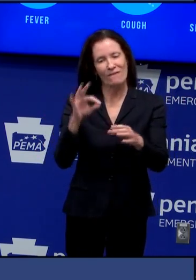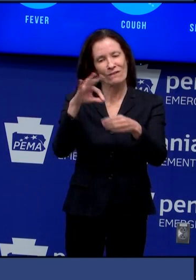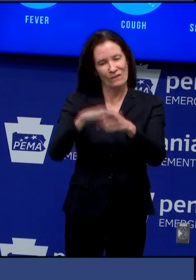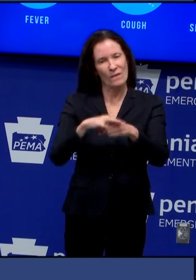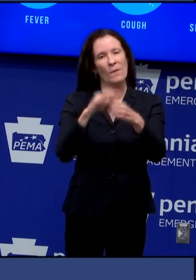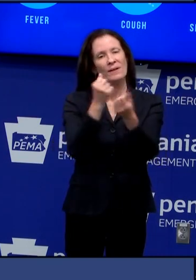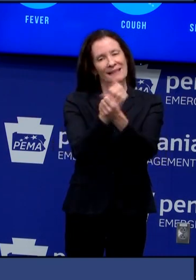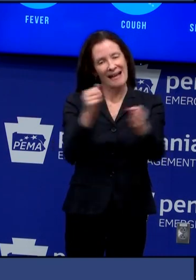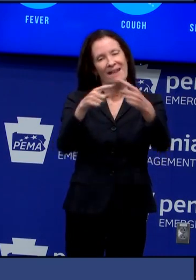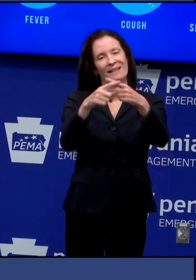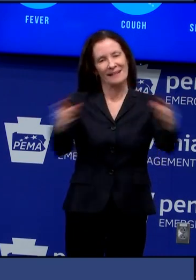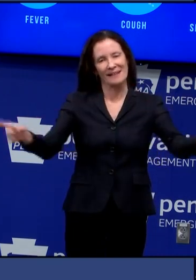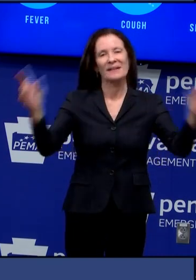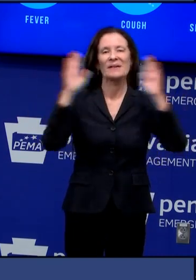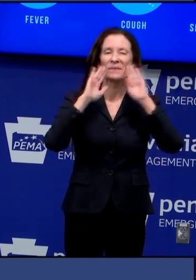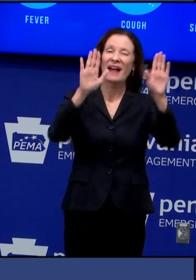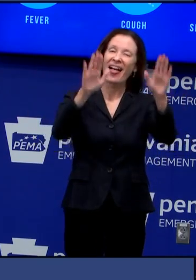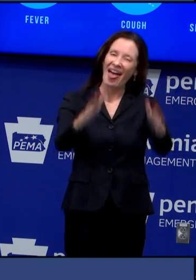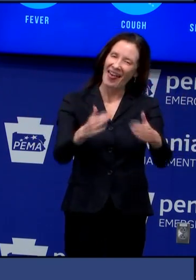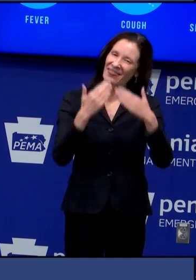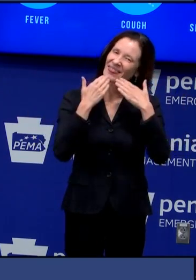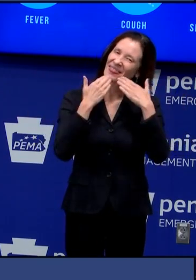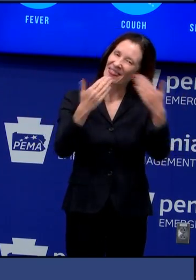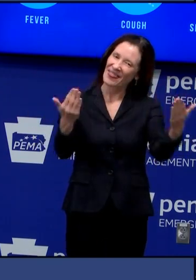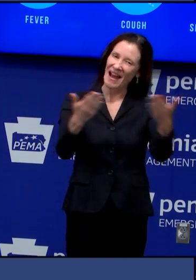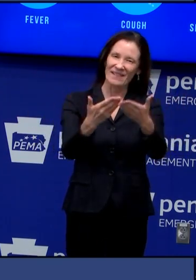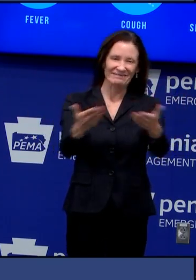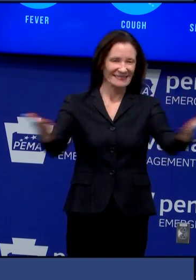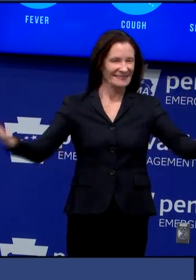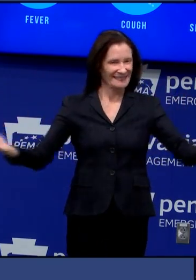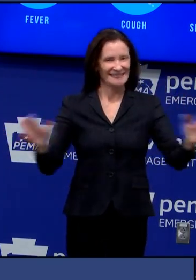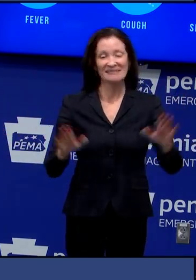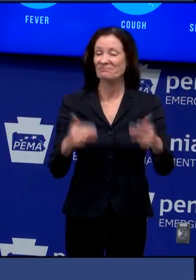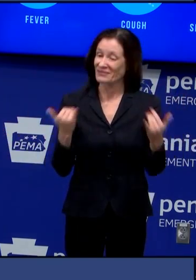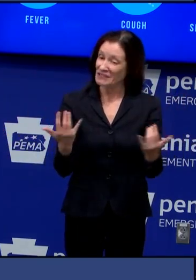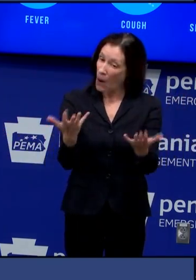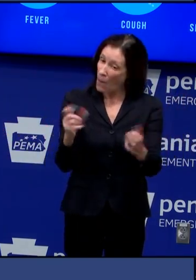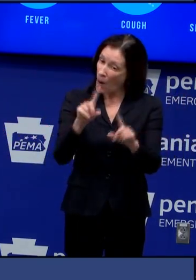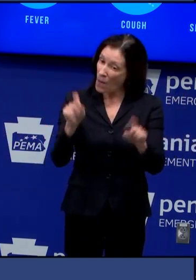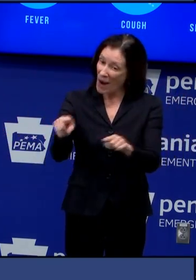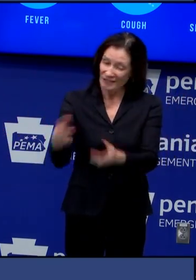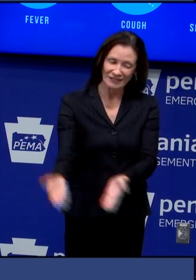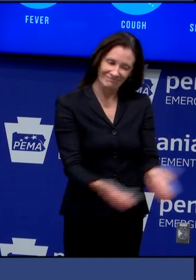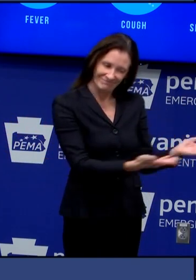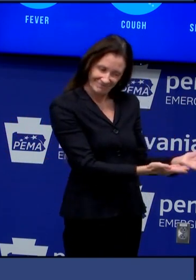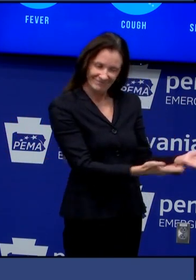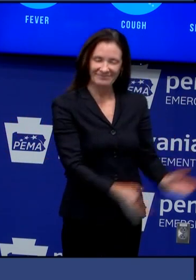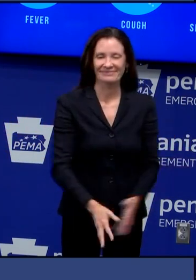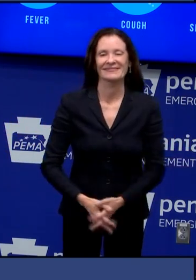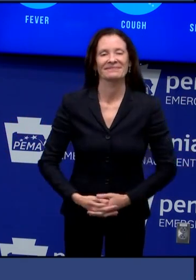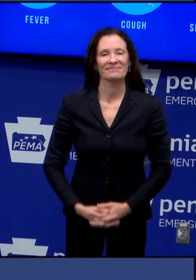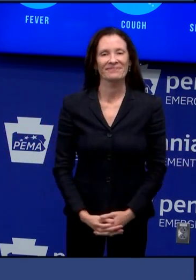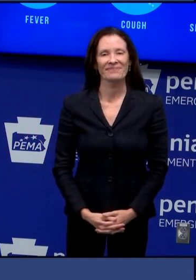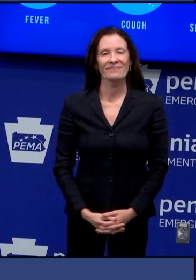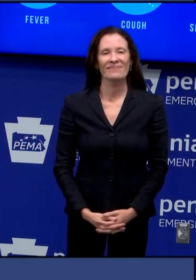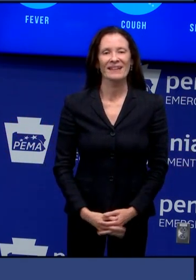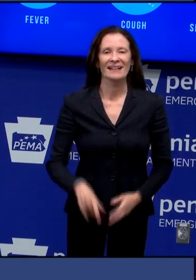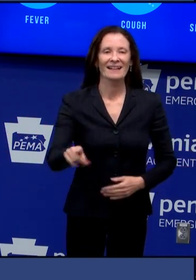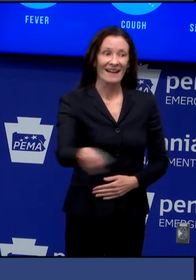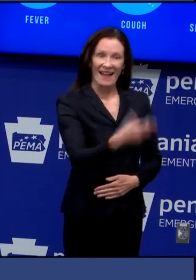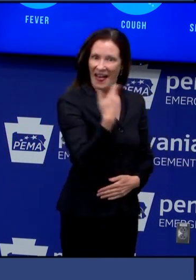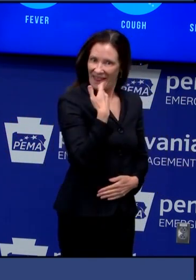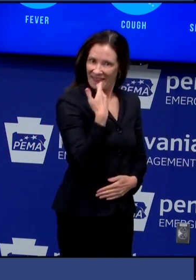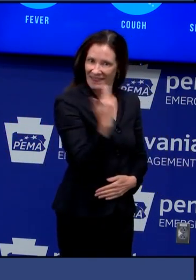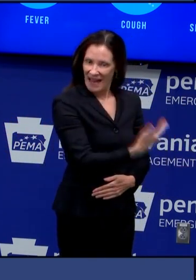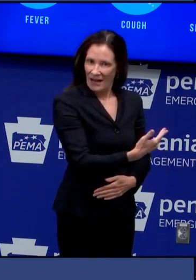thank you very much and now we'll open up for questions thank you secretary our first five questions are actually for